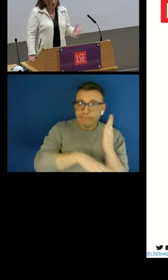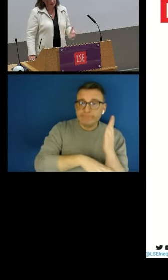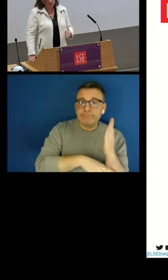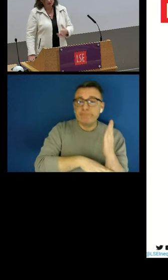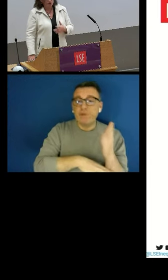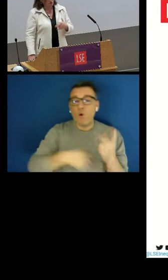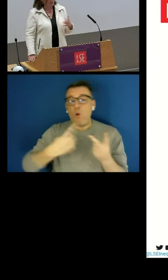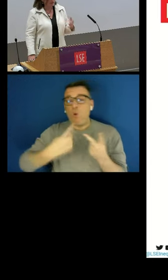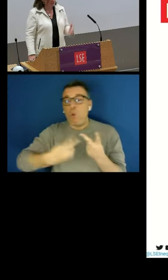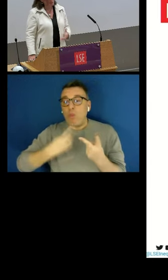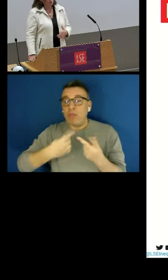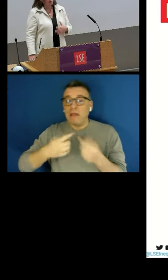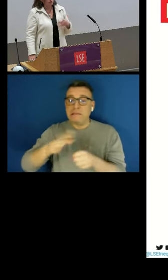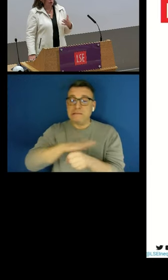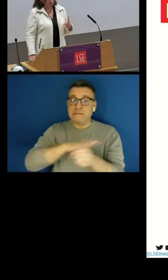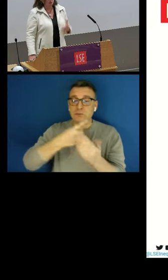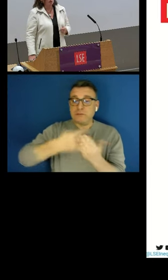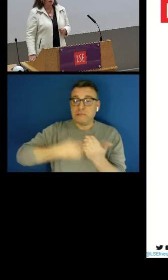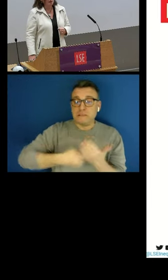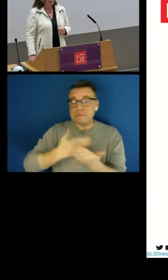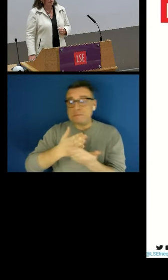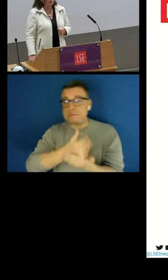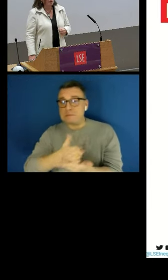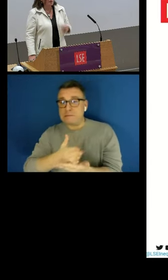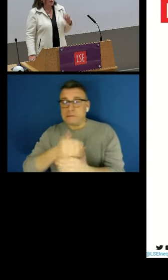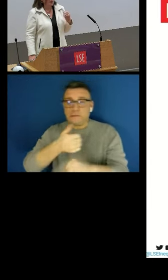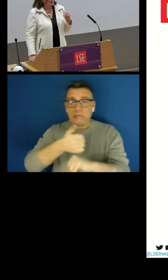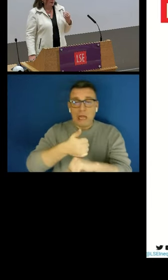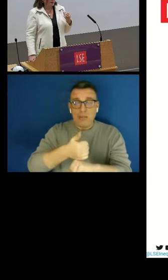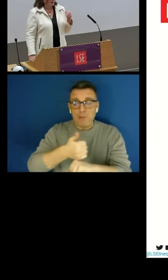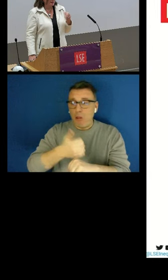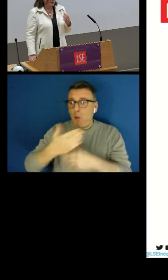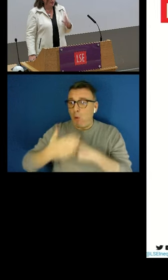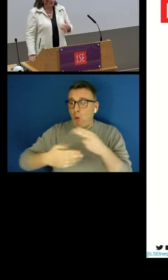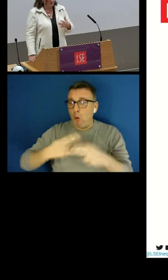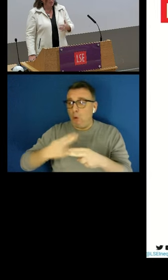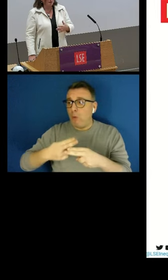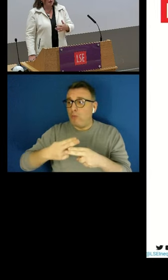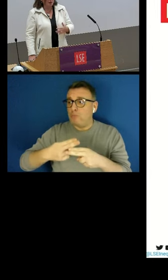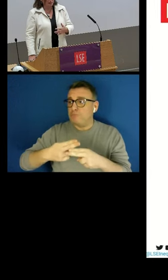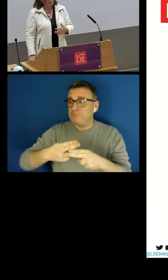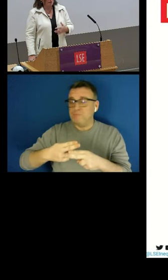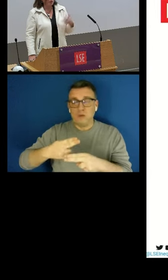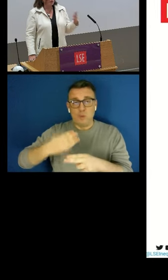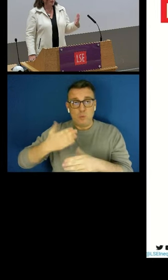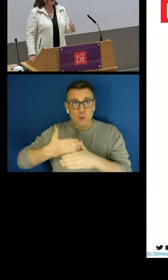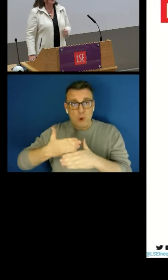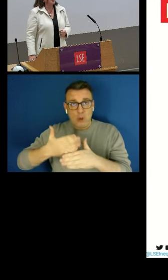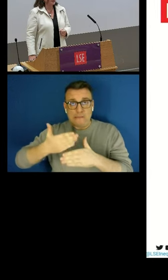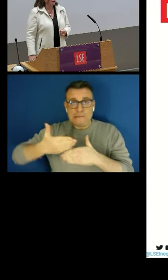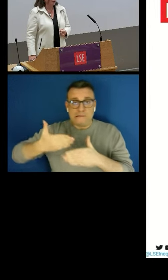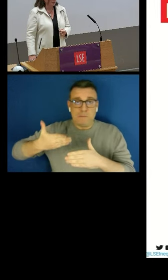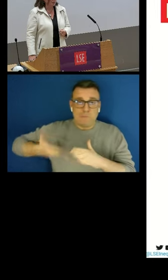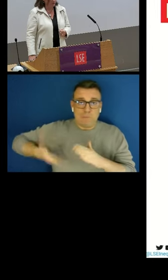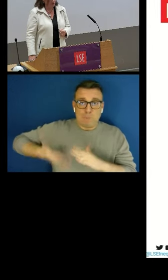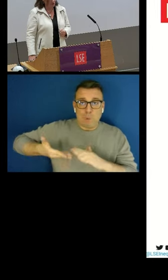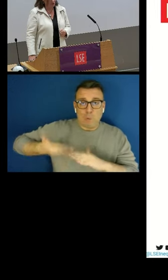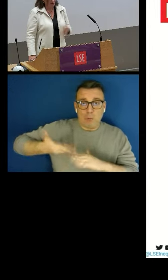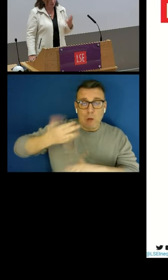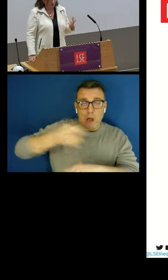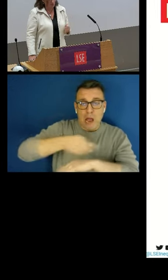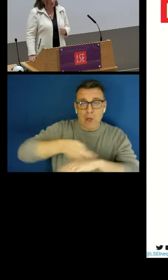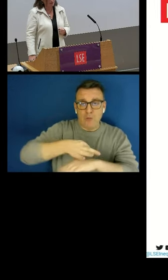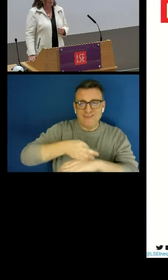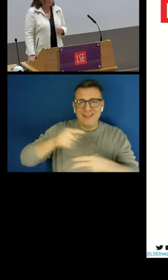precarious or unstable or you're working too many hours, then this is likely to compound a low income situation.